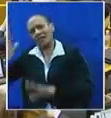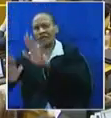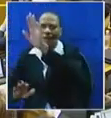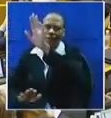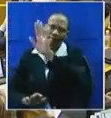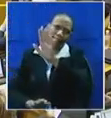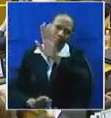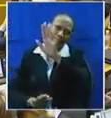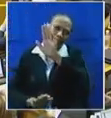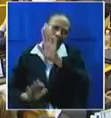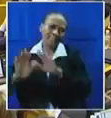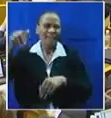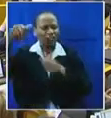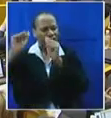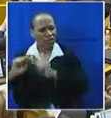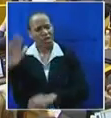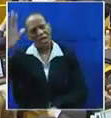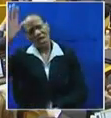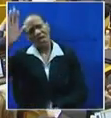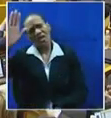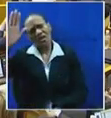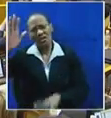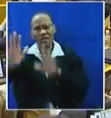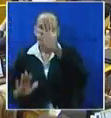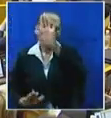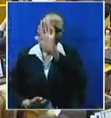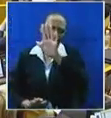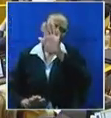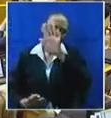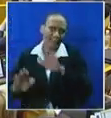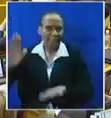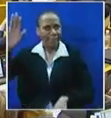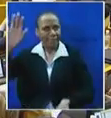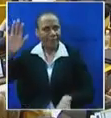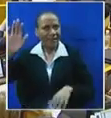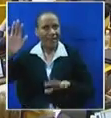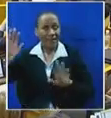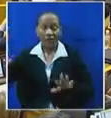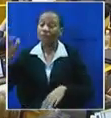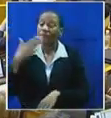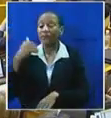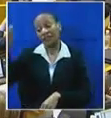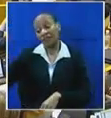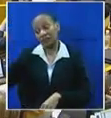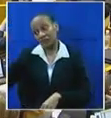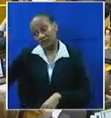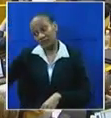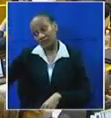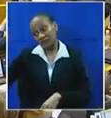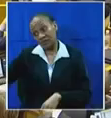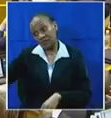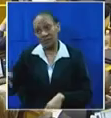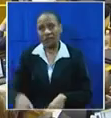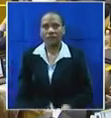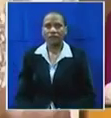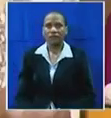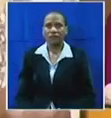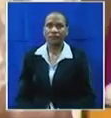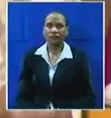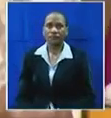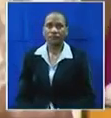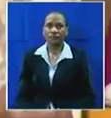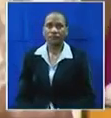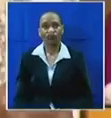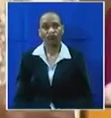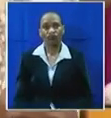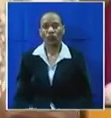Order, please sit down. Order, please. Order, I have not pointed you. Please sit down. Because it's honorable Malema,